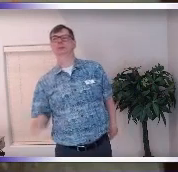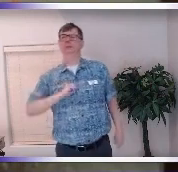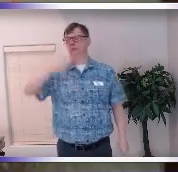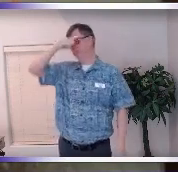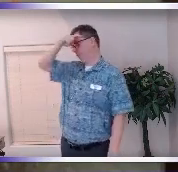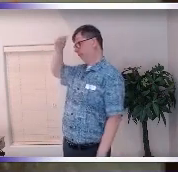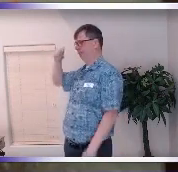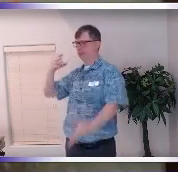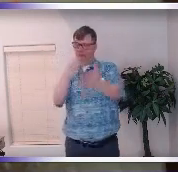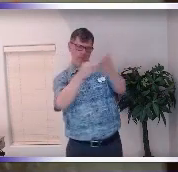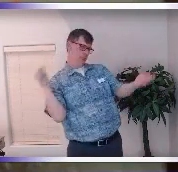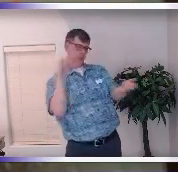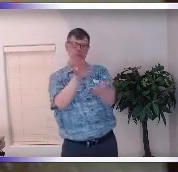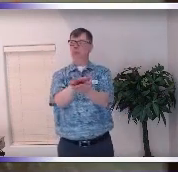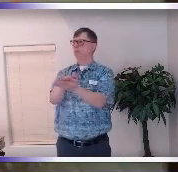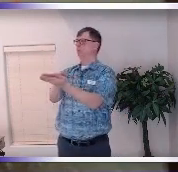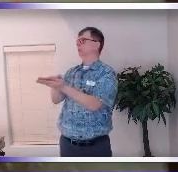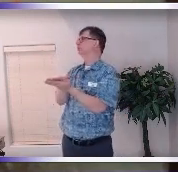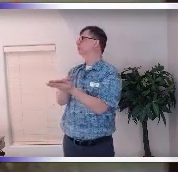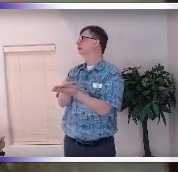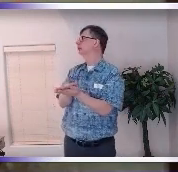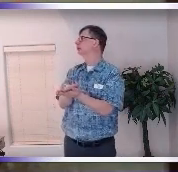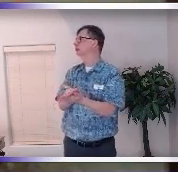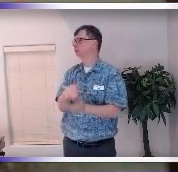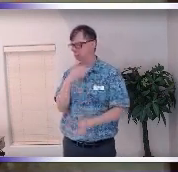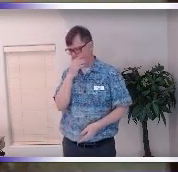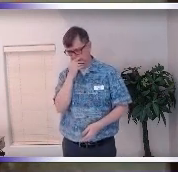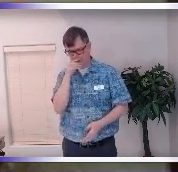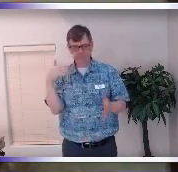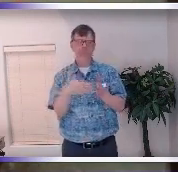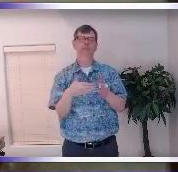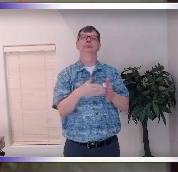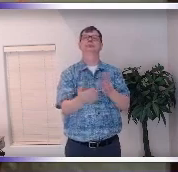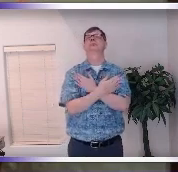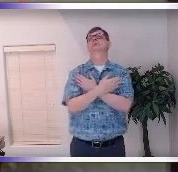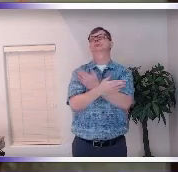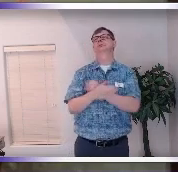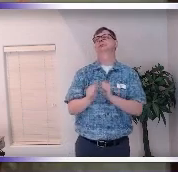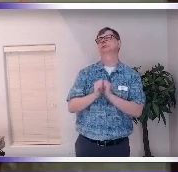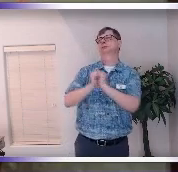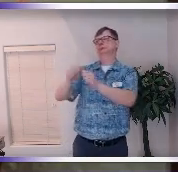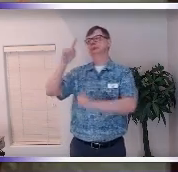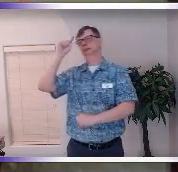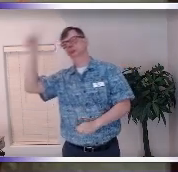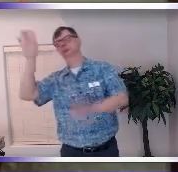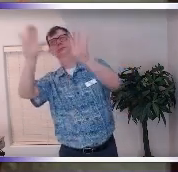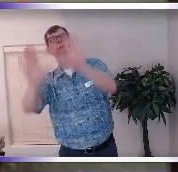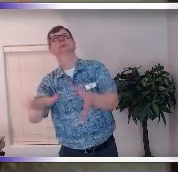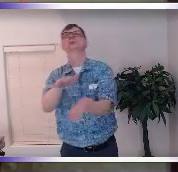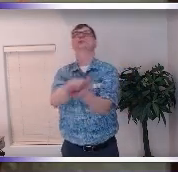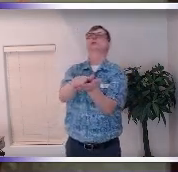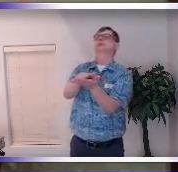taking the class by Ernest Holmes and Judy again a beloved that has gone on but was a great teacher for that